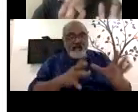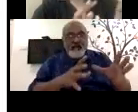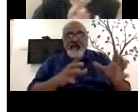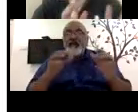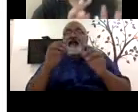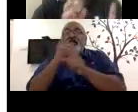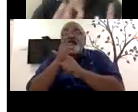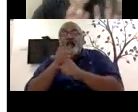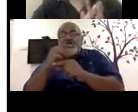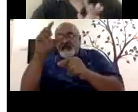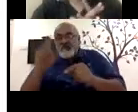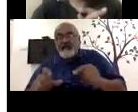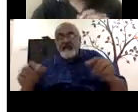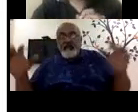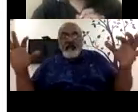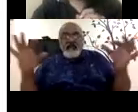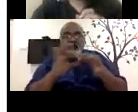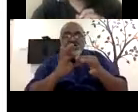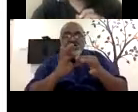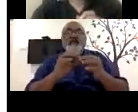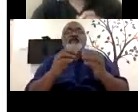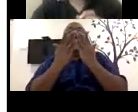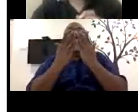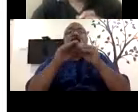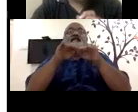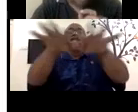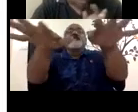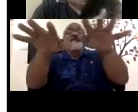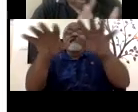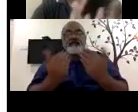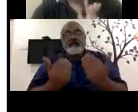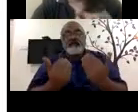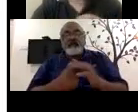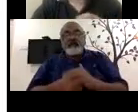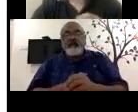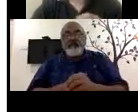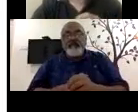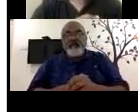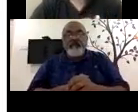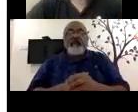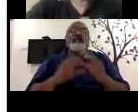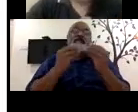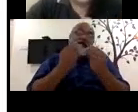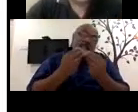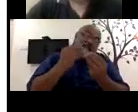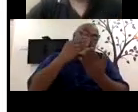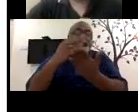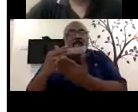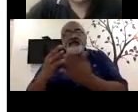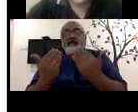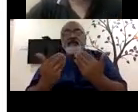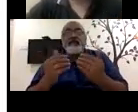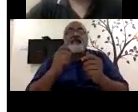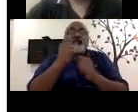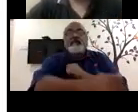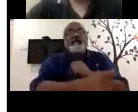that can, to some extent, you know, make it, make, overcome some of the challenges for, very